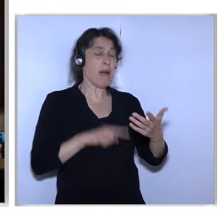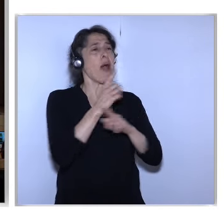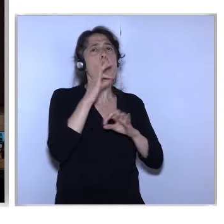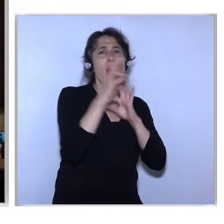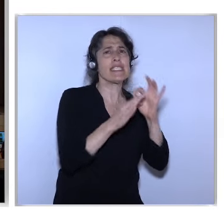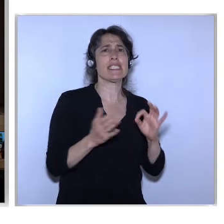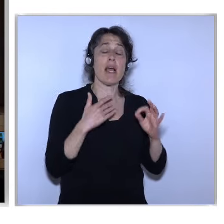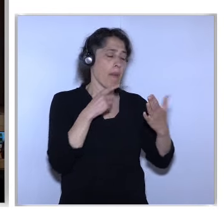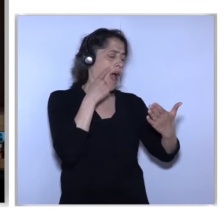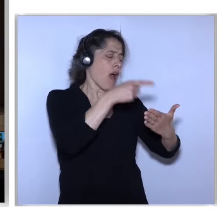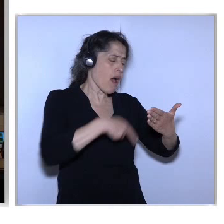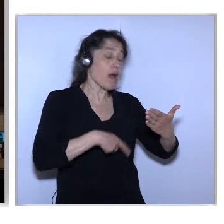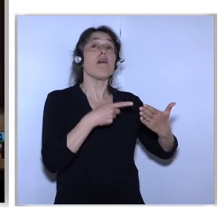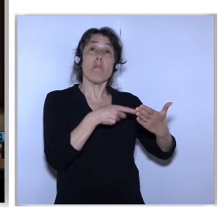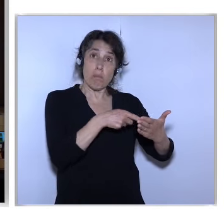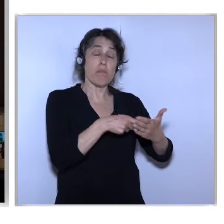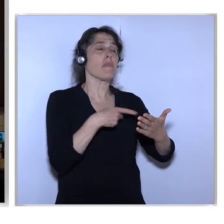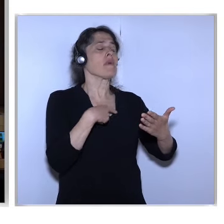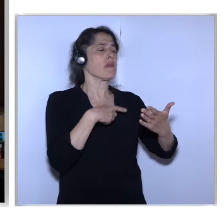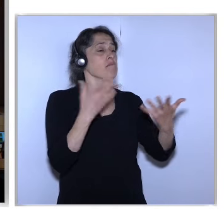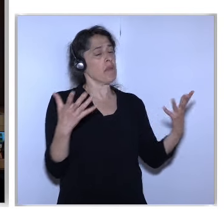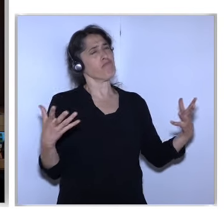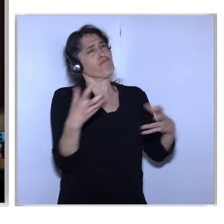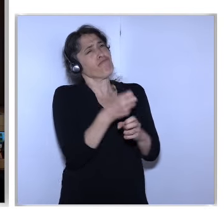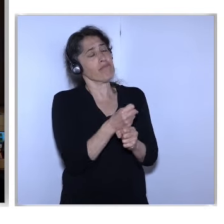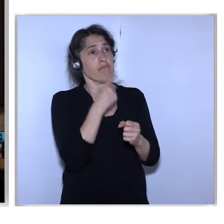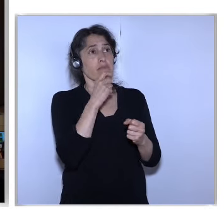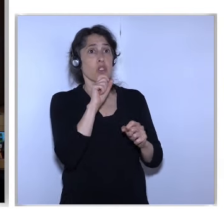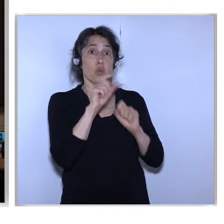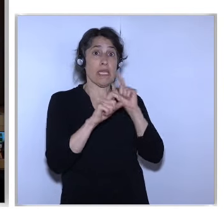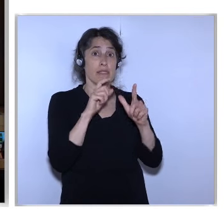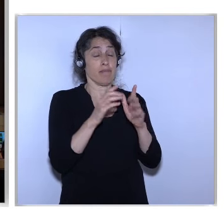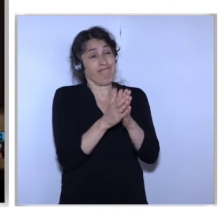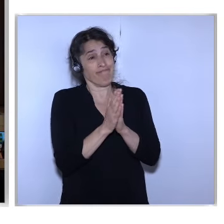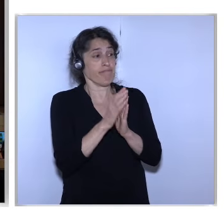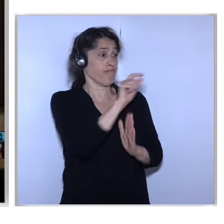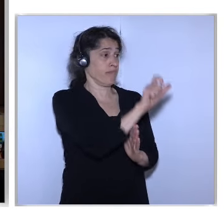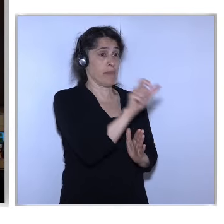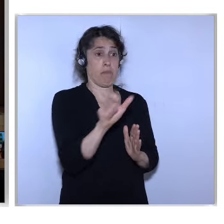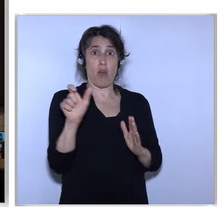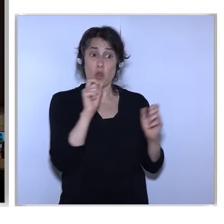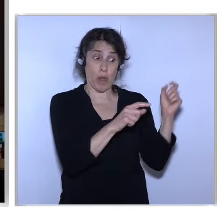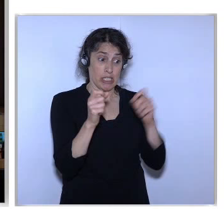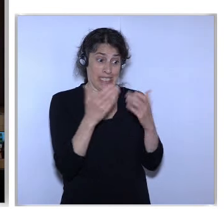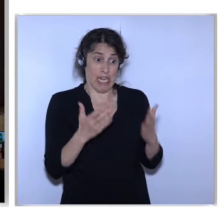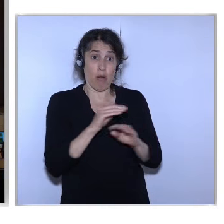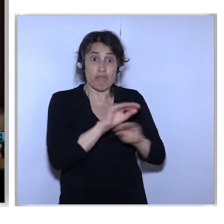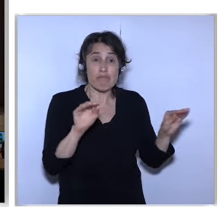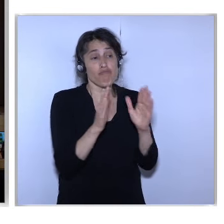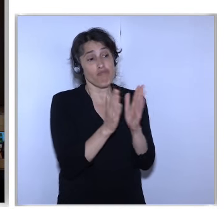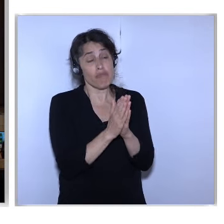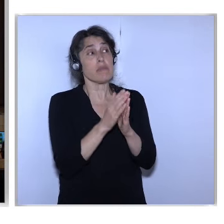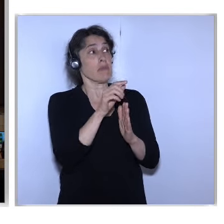One Question I Would Maybe Ask On Behalf Of All The People Who Are On Twitter What Can These People Do Who Are